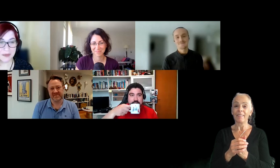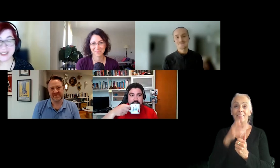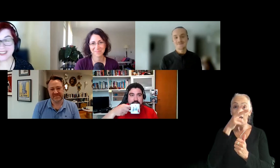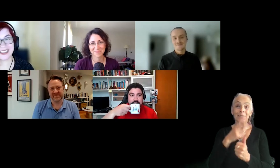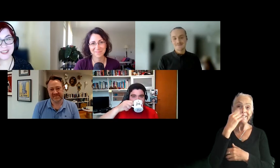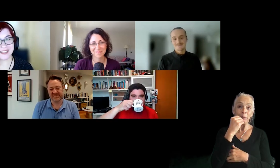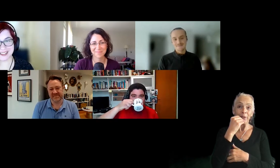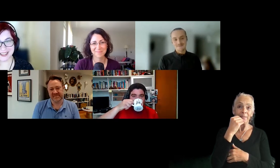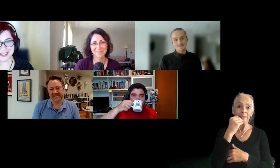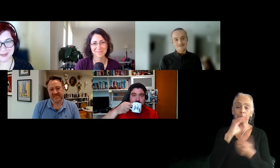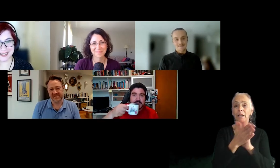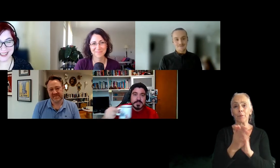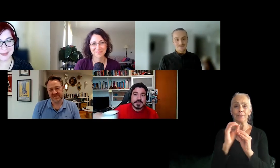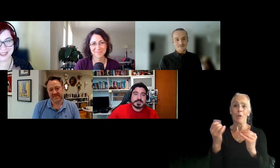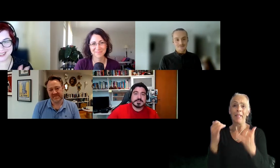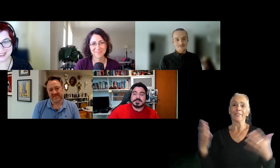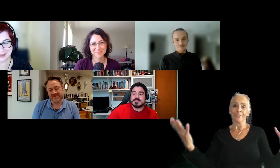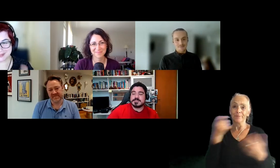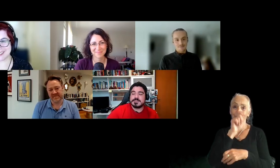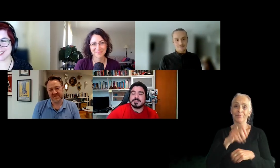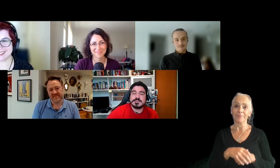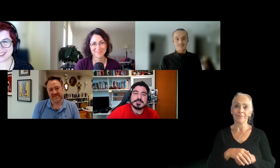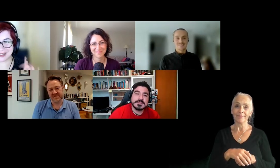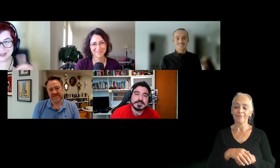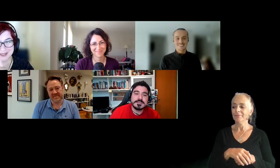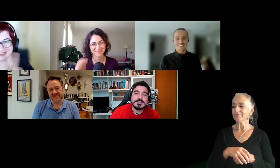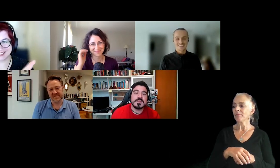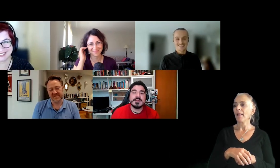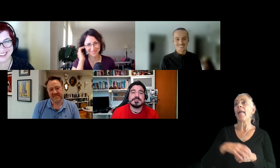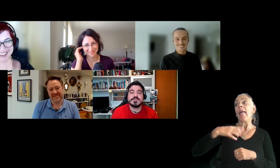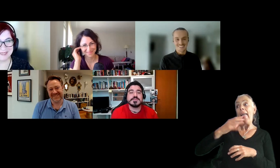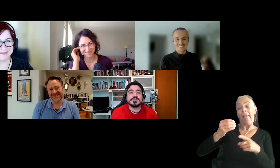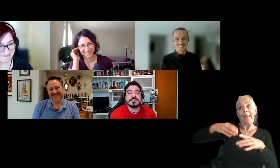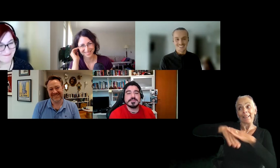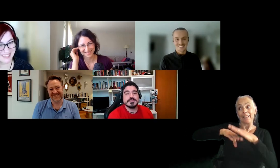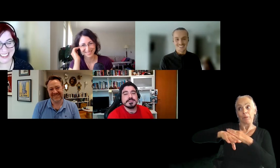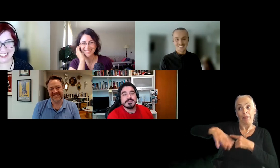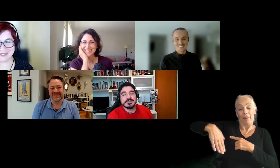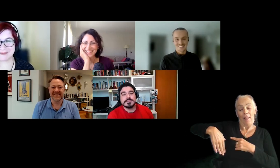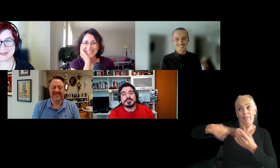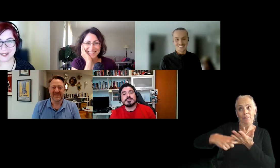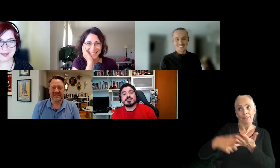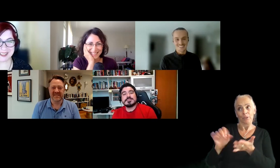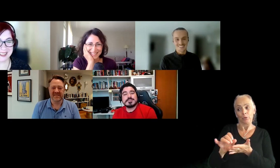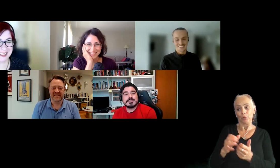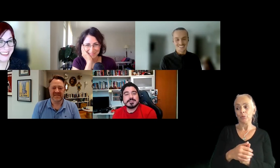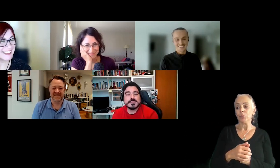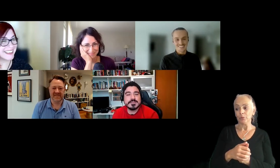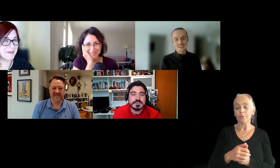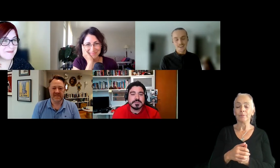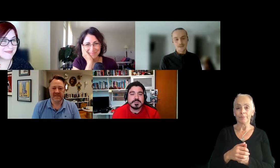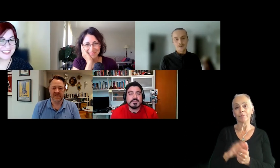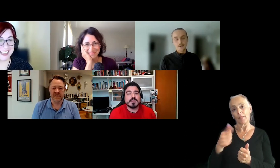And we didn't even start to talk about accessibility in games, but that's part of the conversation.